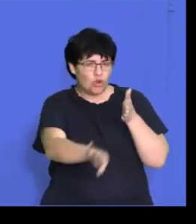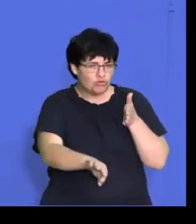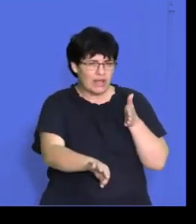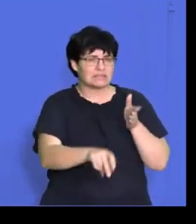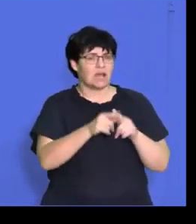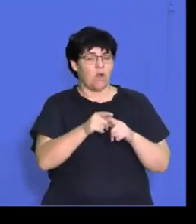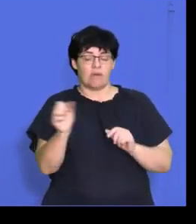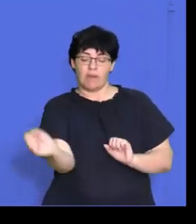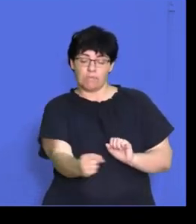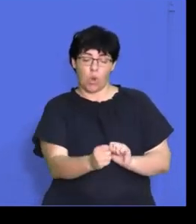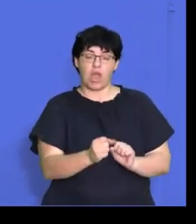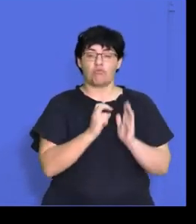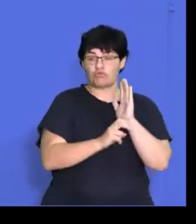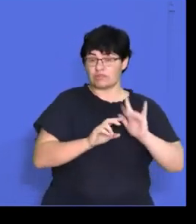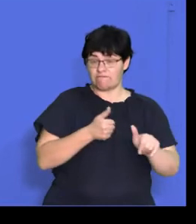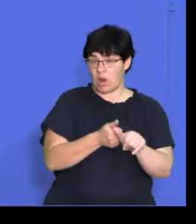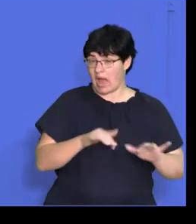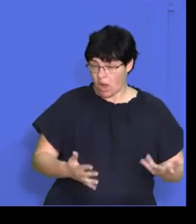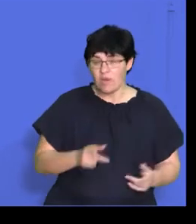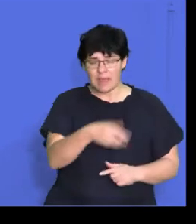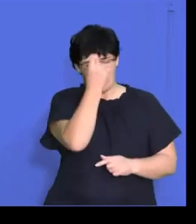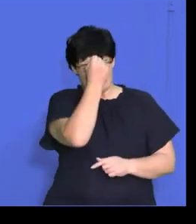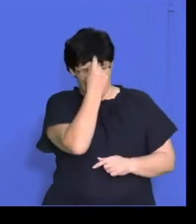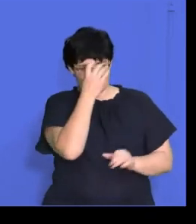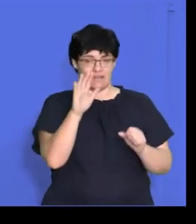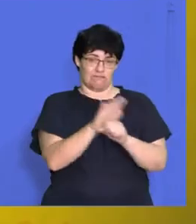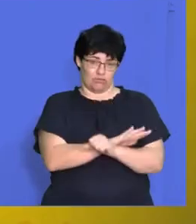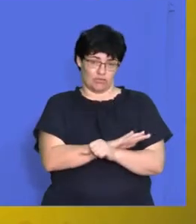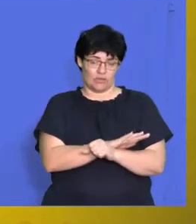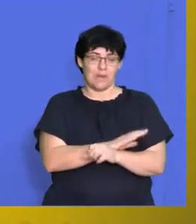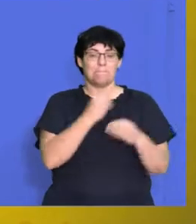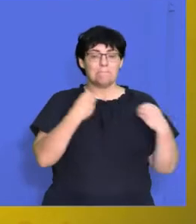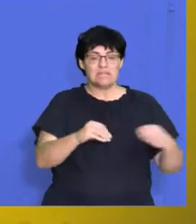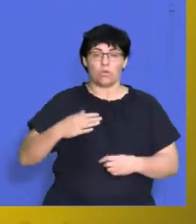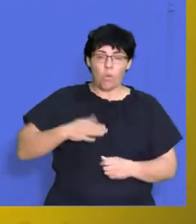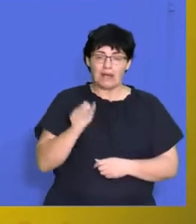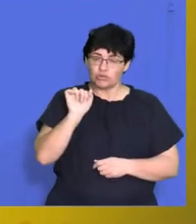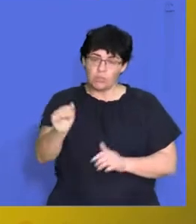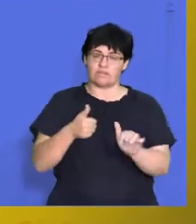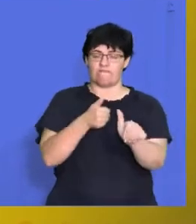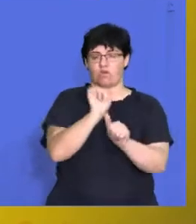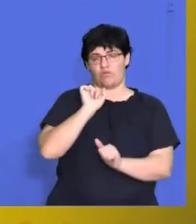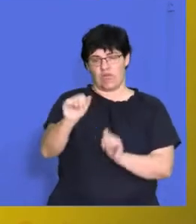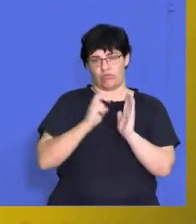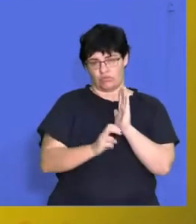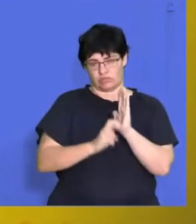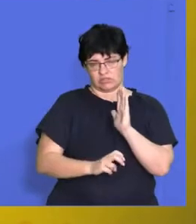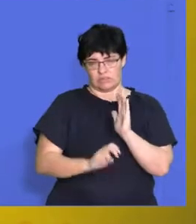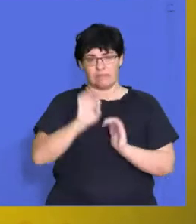of employment. So we want to make sure that they understand how the business wants to do things, what is our ethical